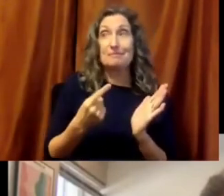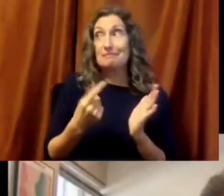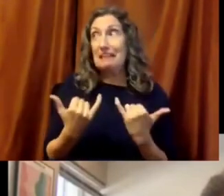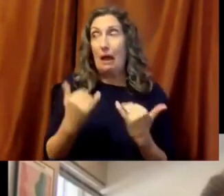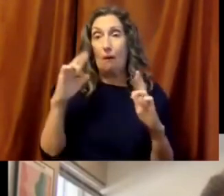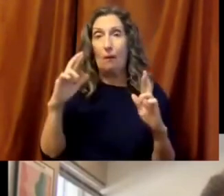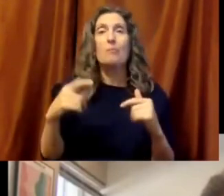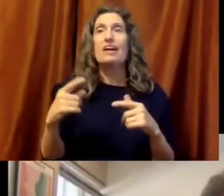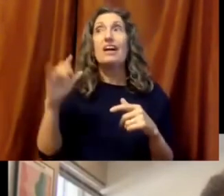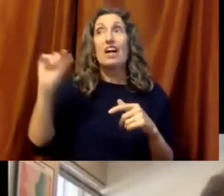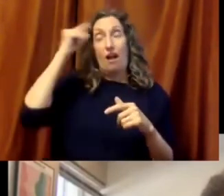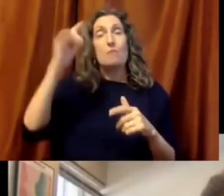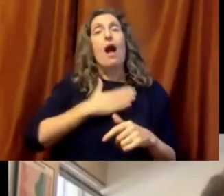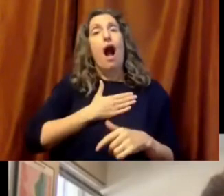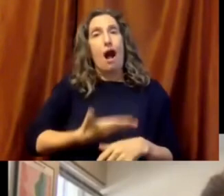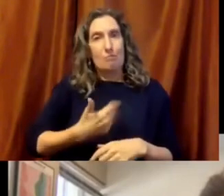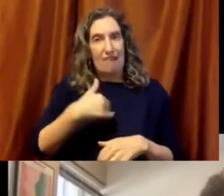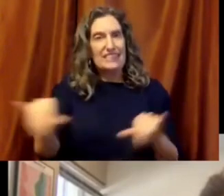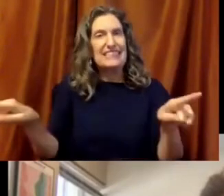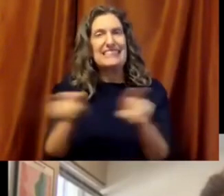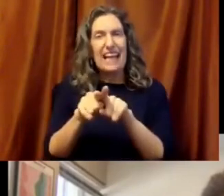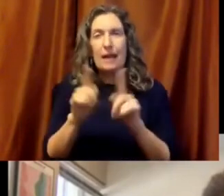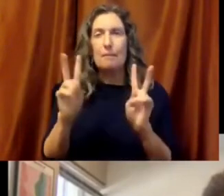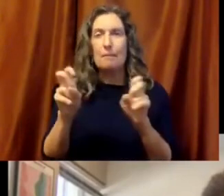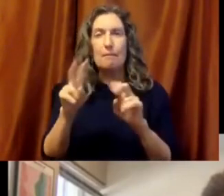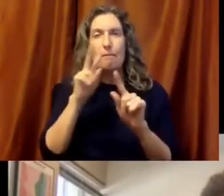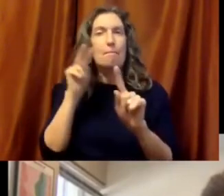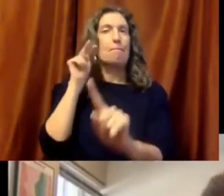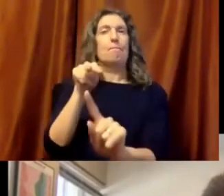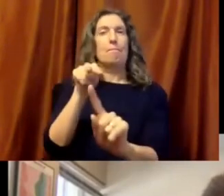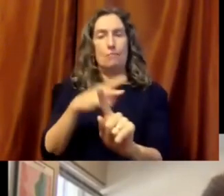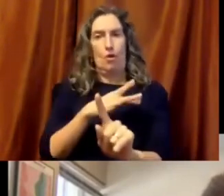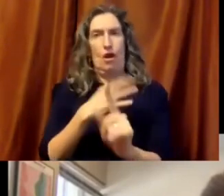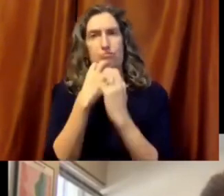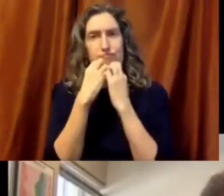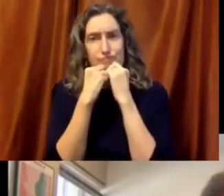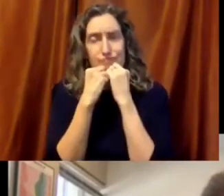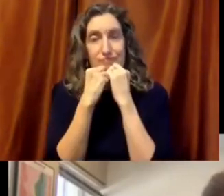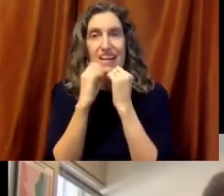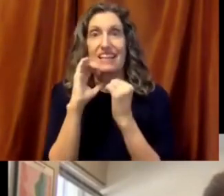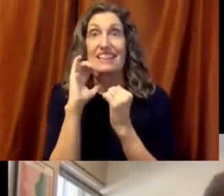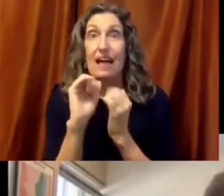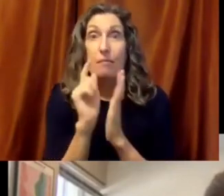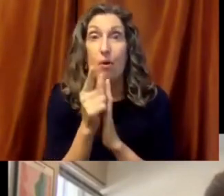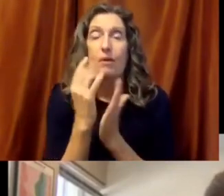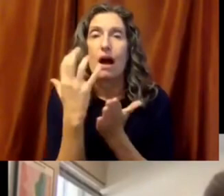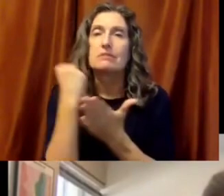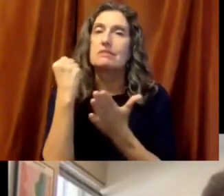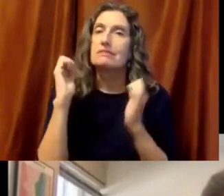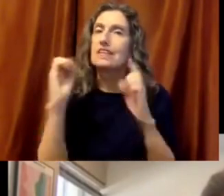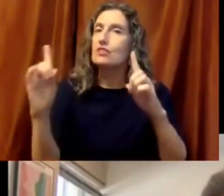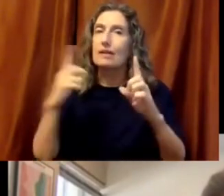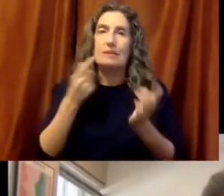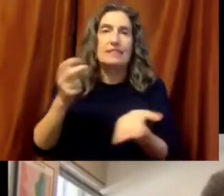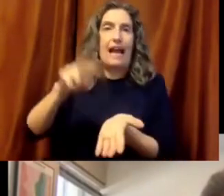we're about to have one in the United States, that really also have that frame of reference. It's a